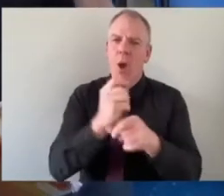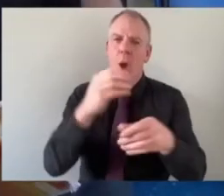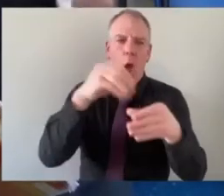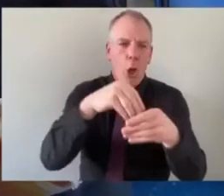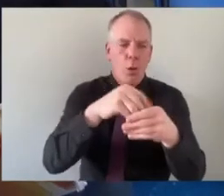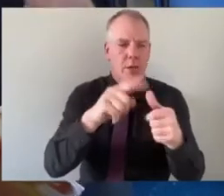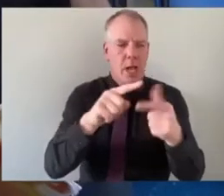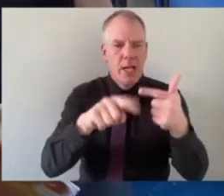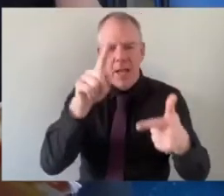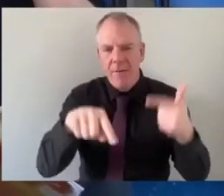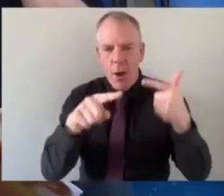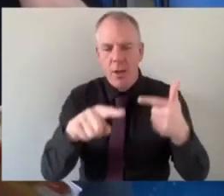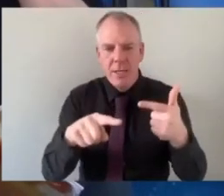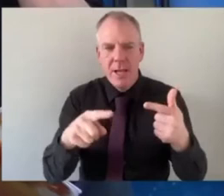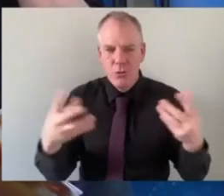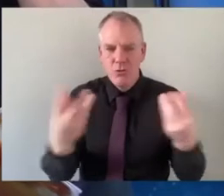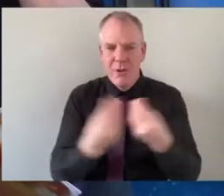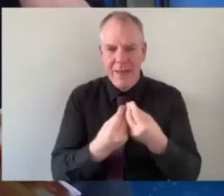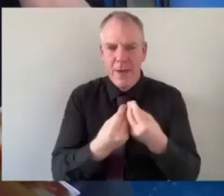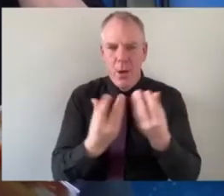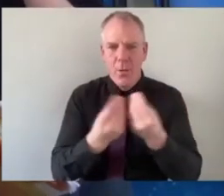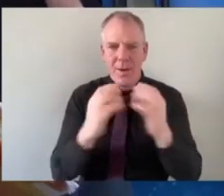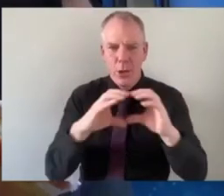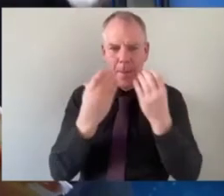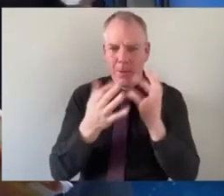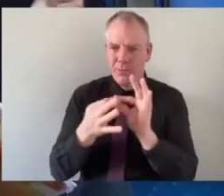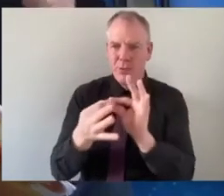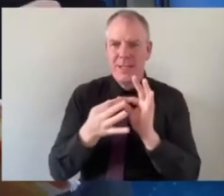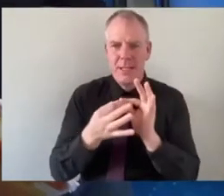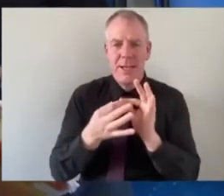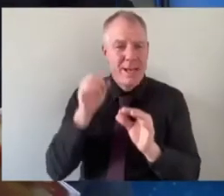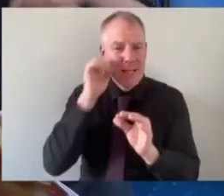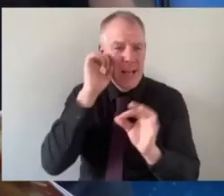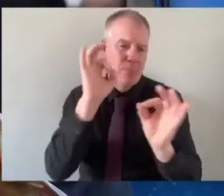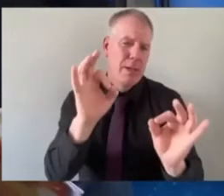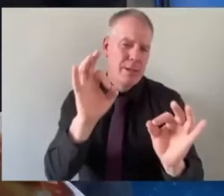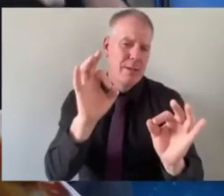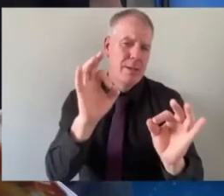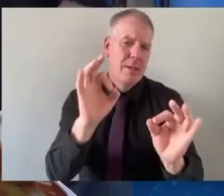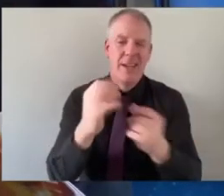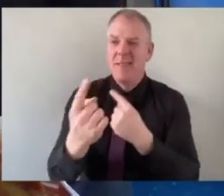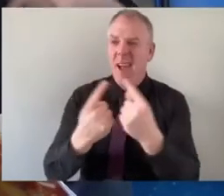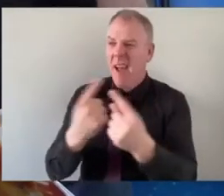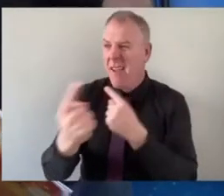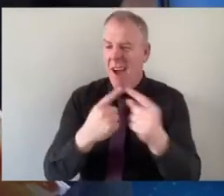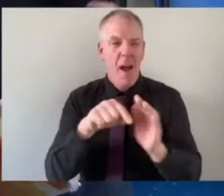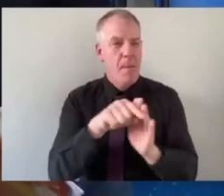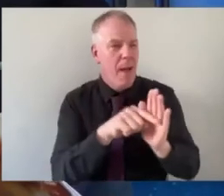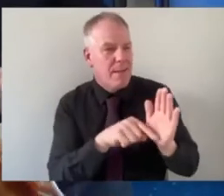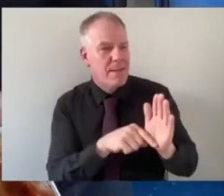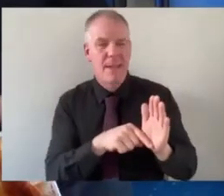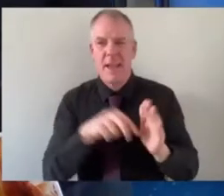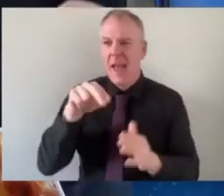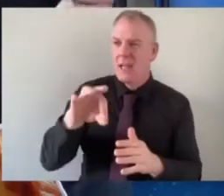and bringing people together and community bridge building and so on and it sounds wonderful and there's dialogues and there's policies and every ngo